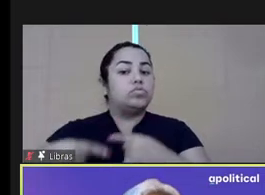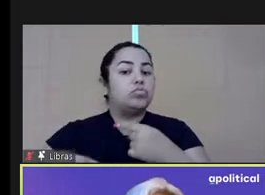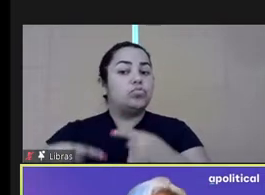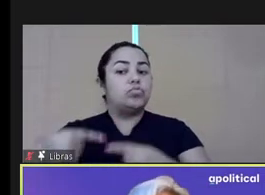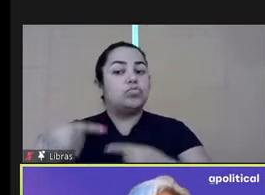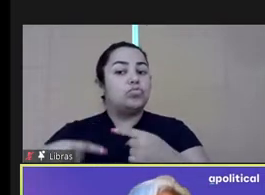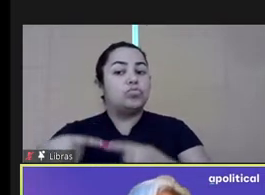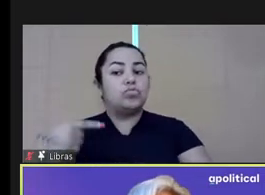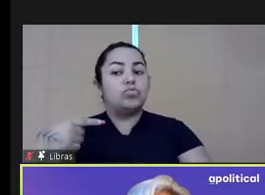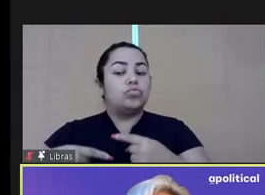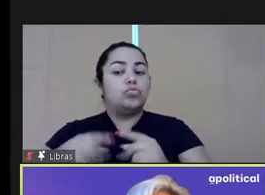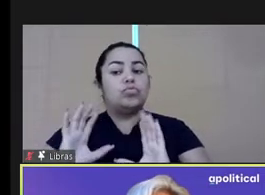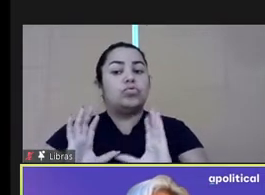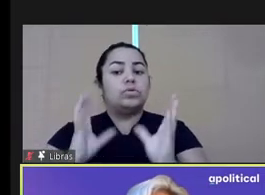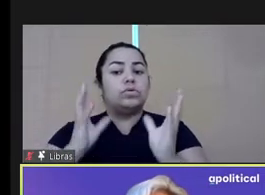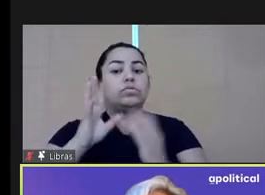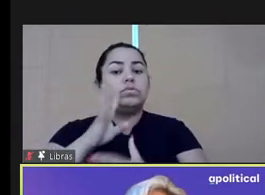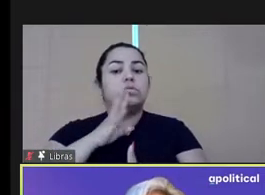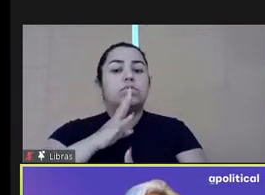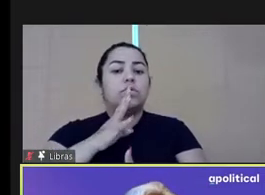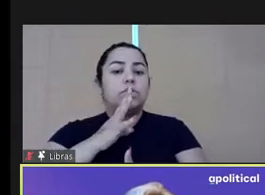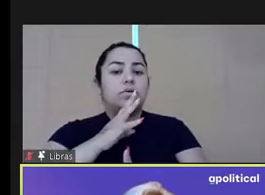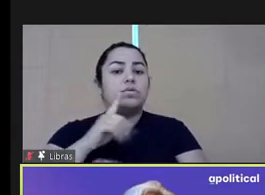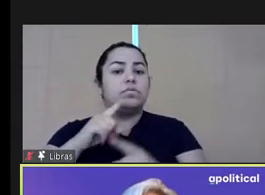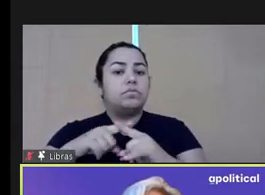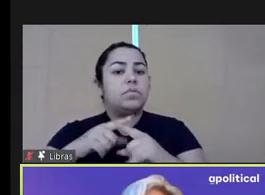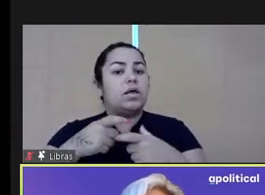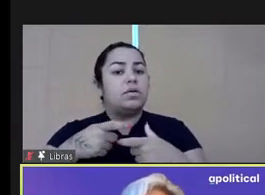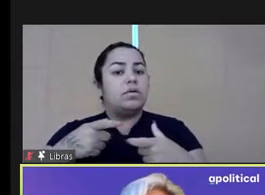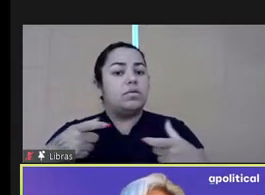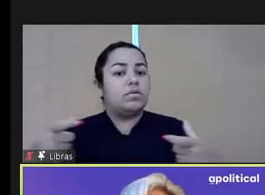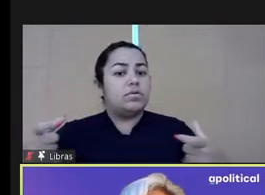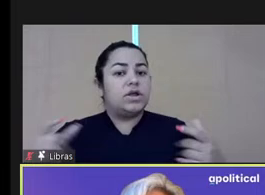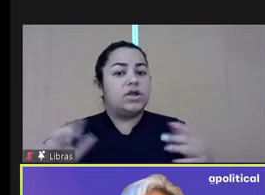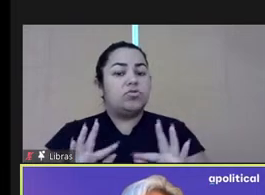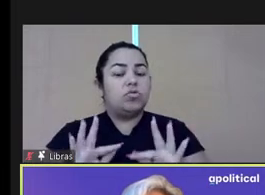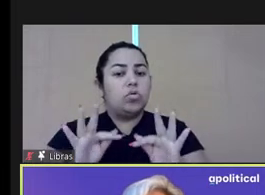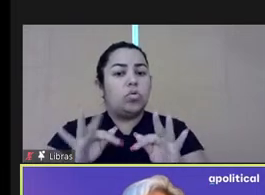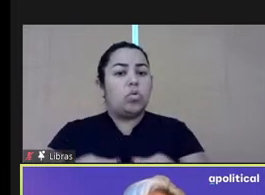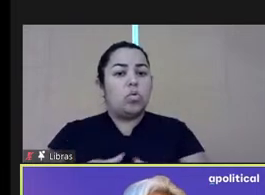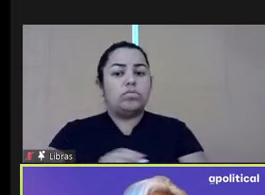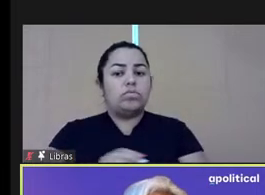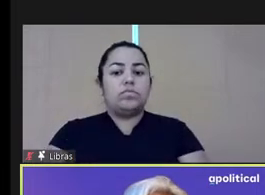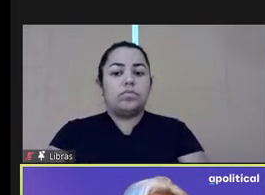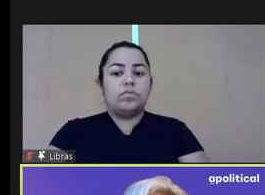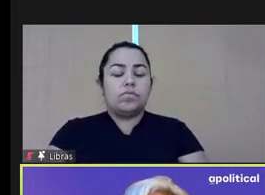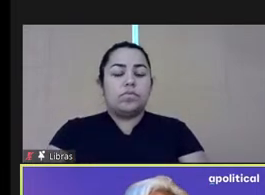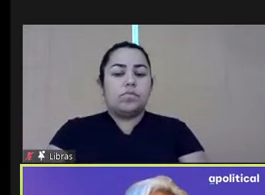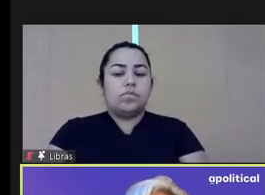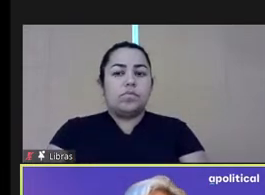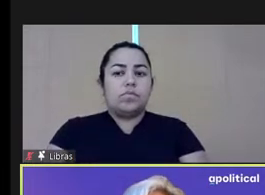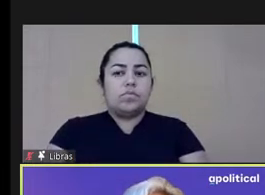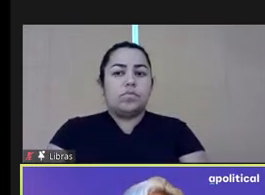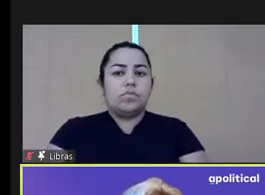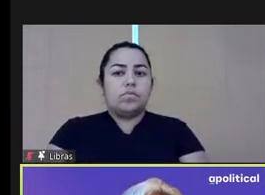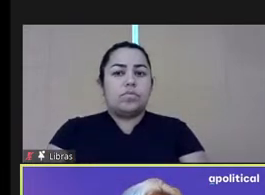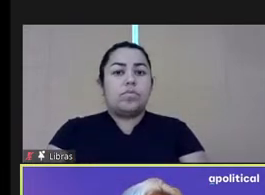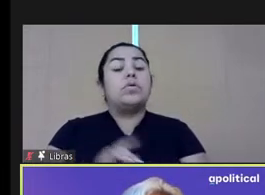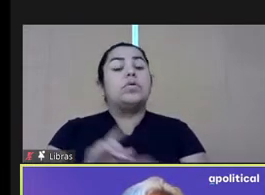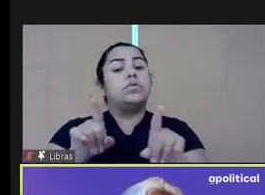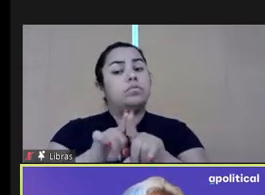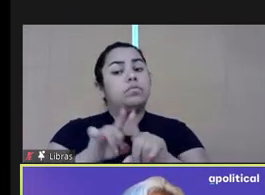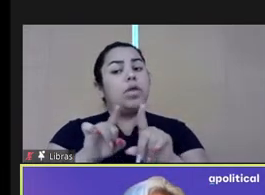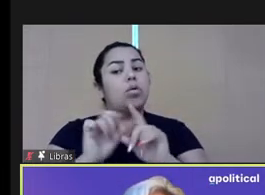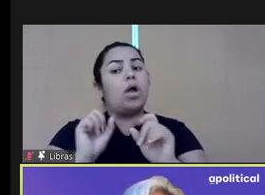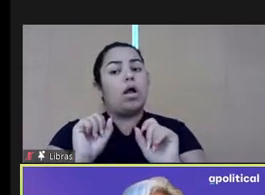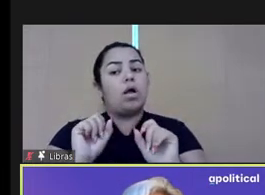finally. While there are many skills critical for a 21st century public servant, I will speak to two